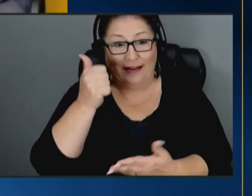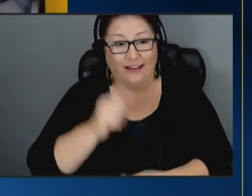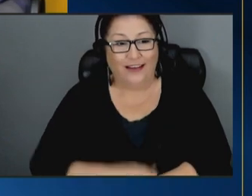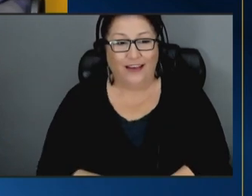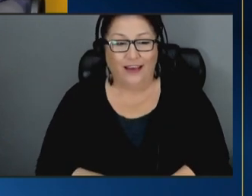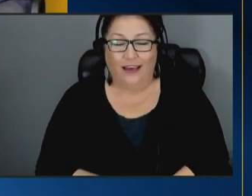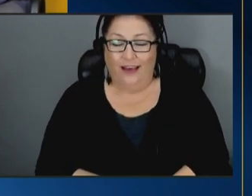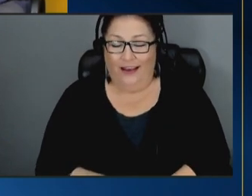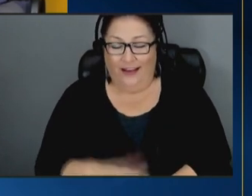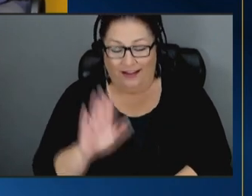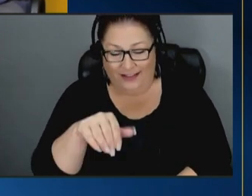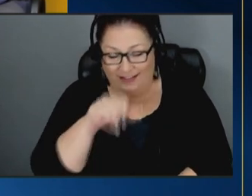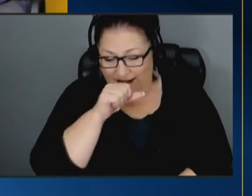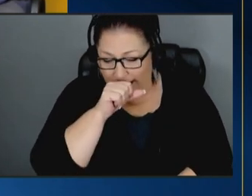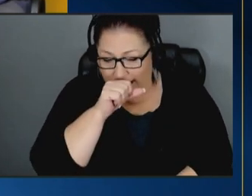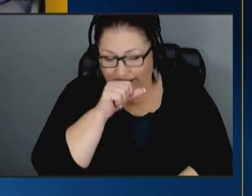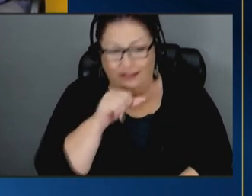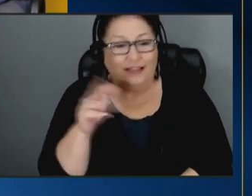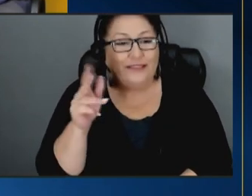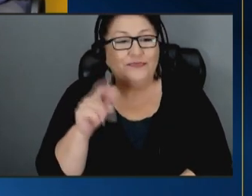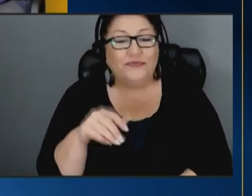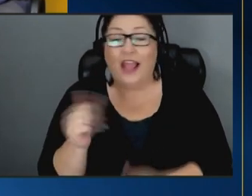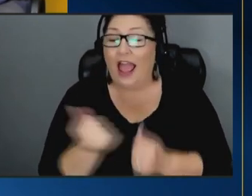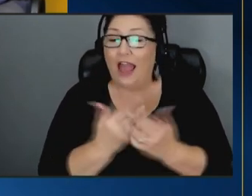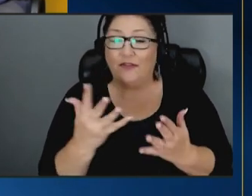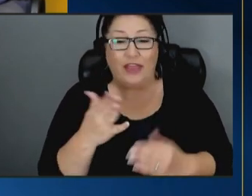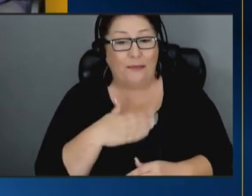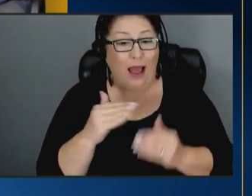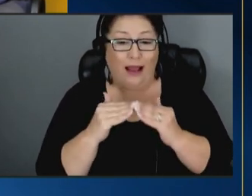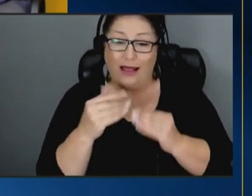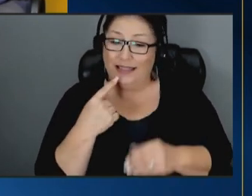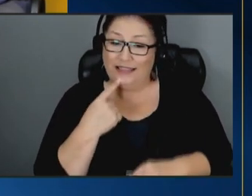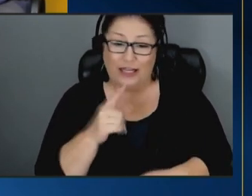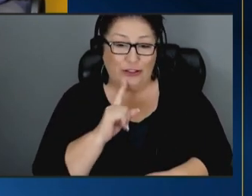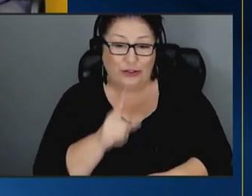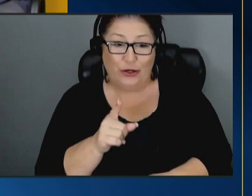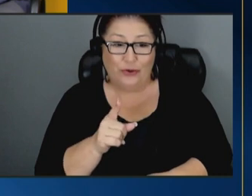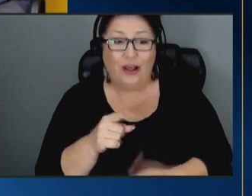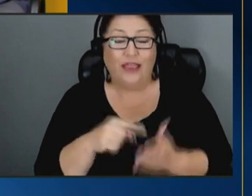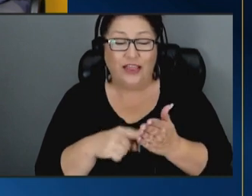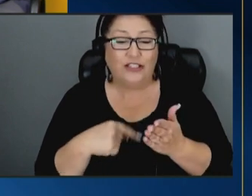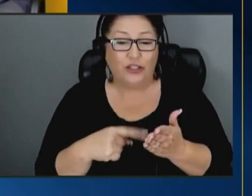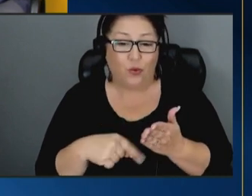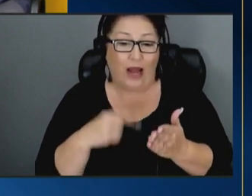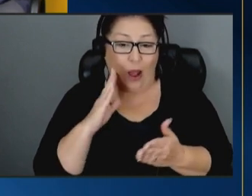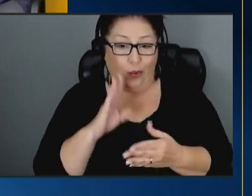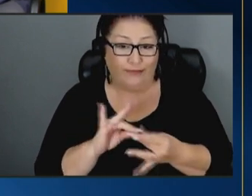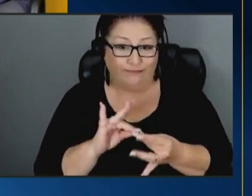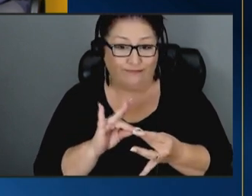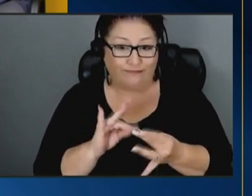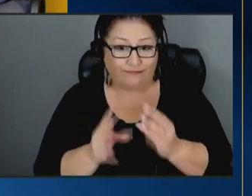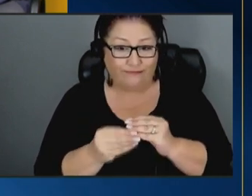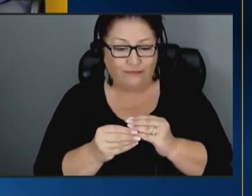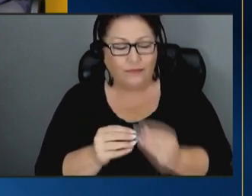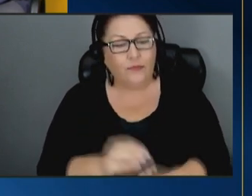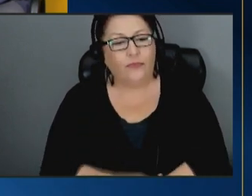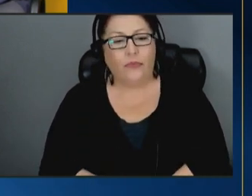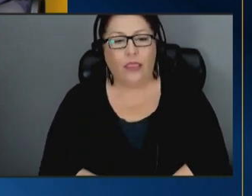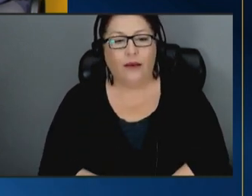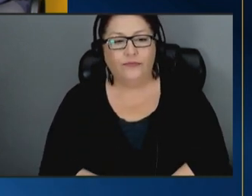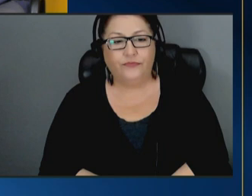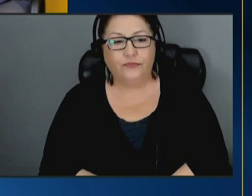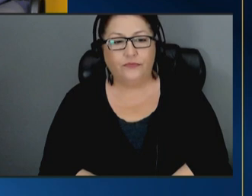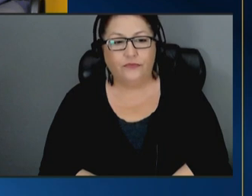listen everything that that my colleagues just said is true um this is what i would leave you with um for